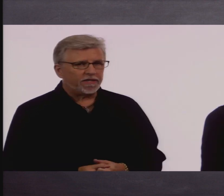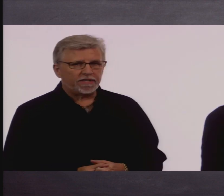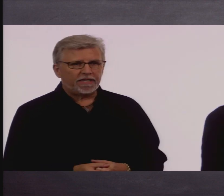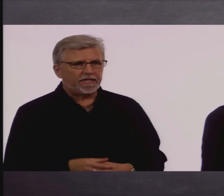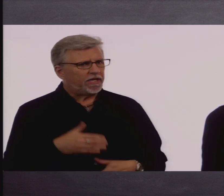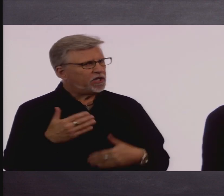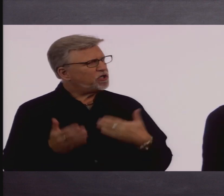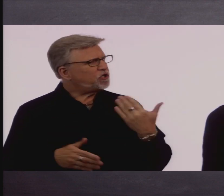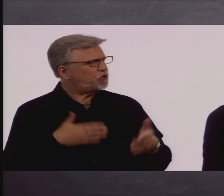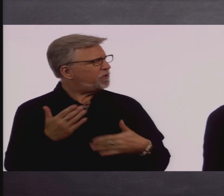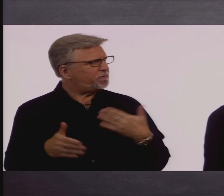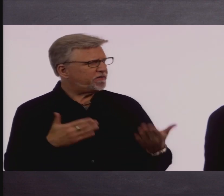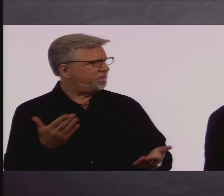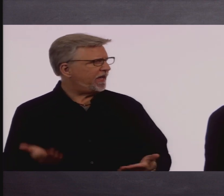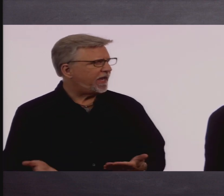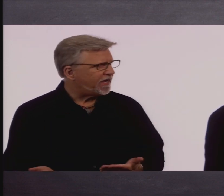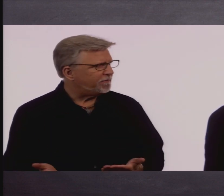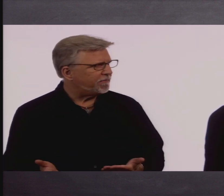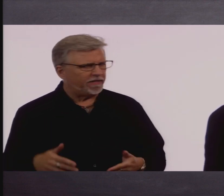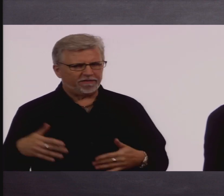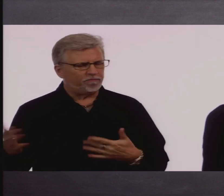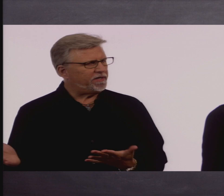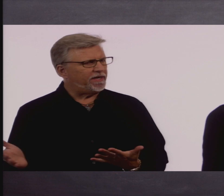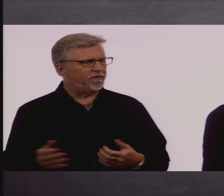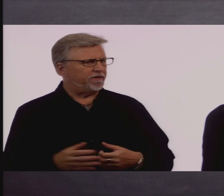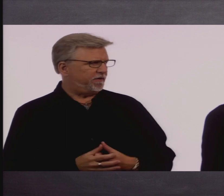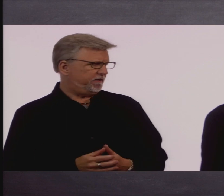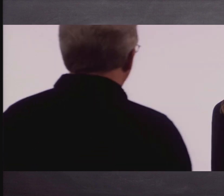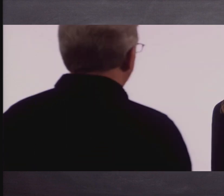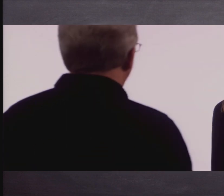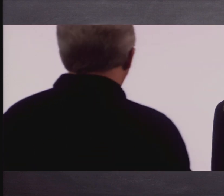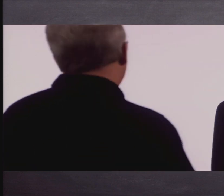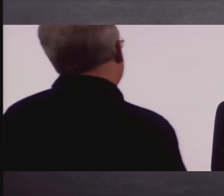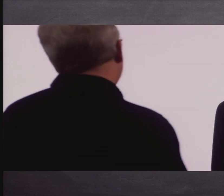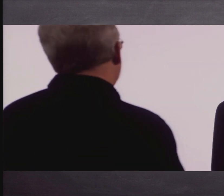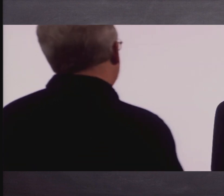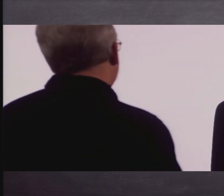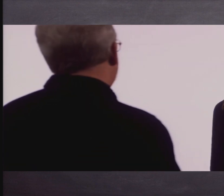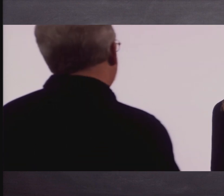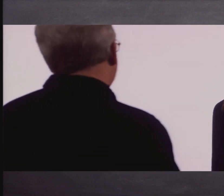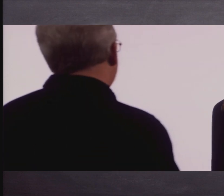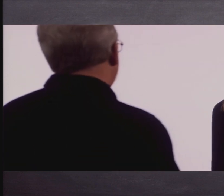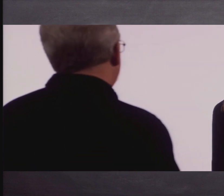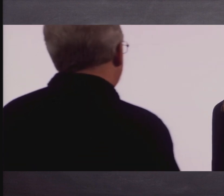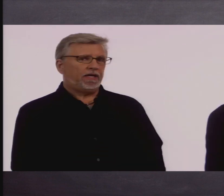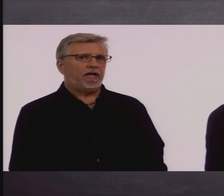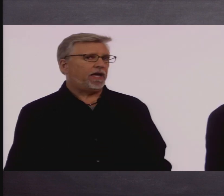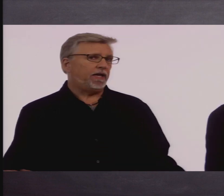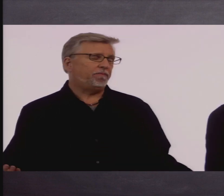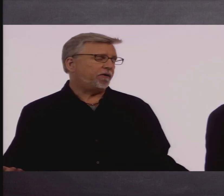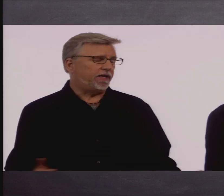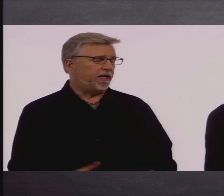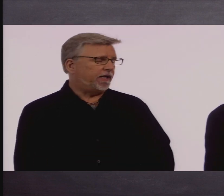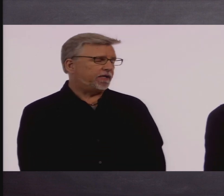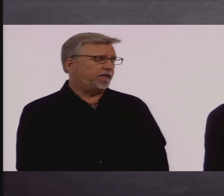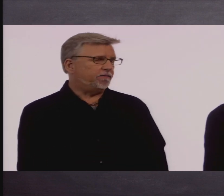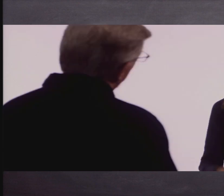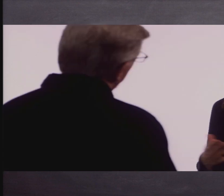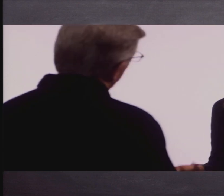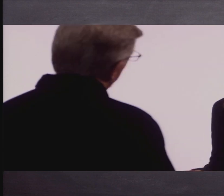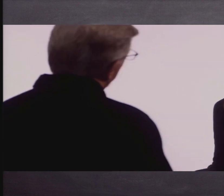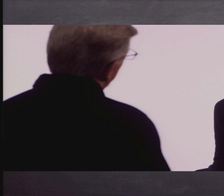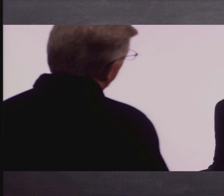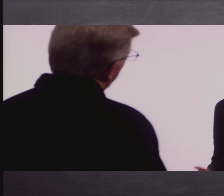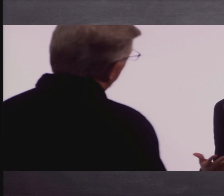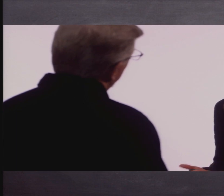He apparently chewed up some ham and spit it out at some debate or something. They don't know you don't care about pork anymore? Apparently not. You